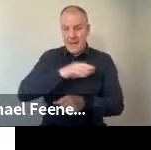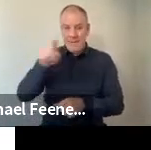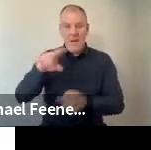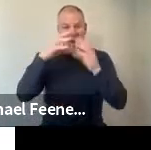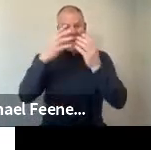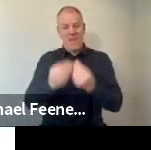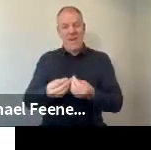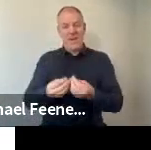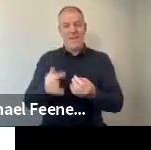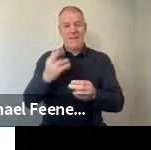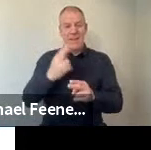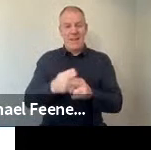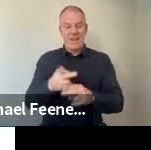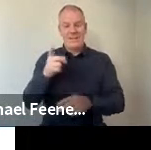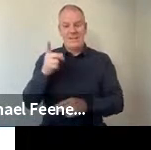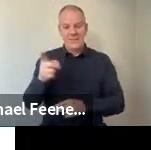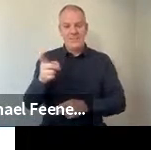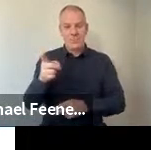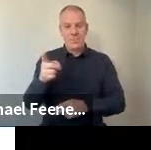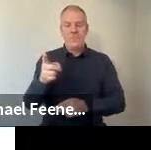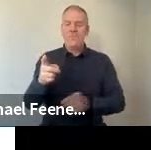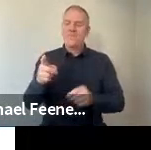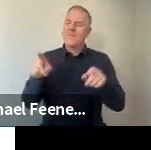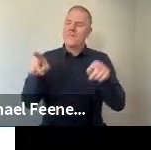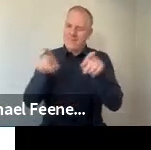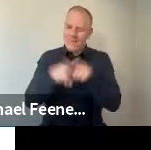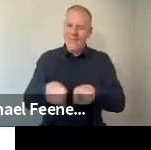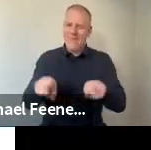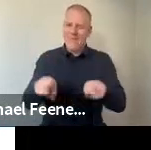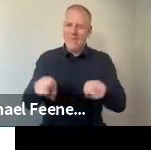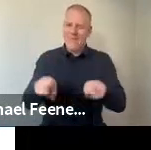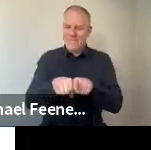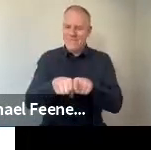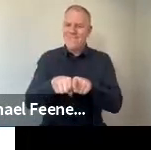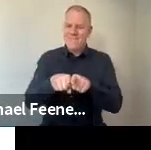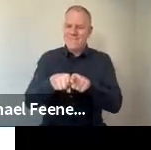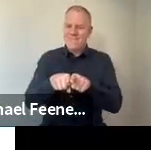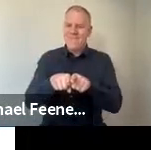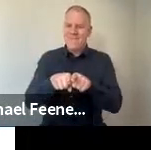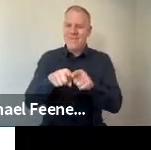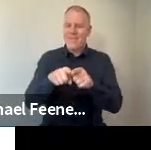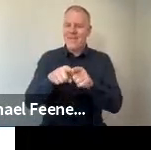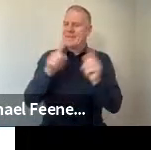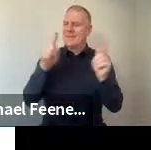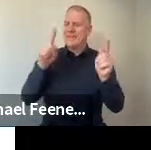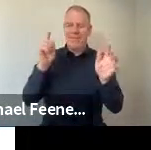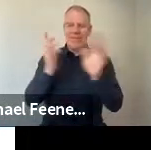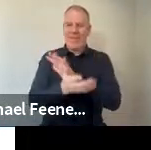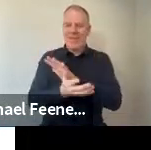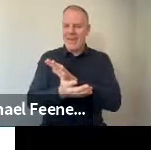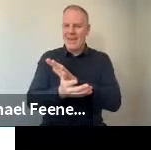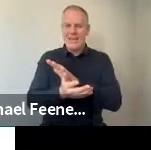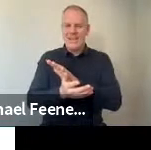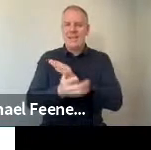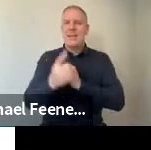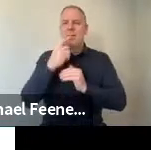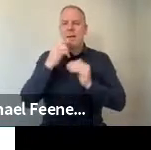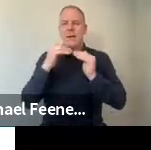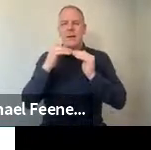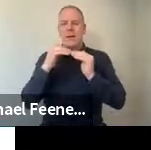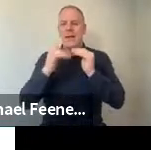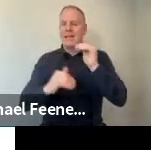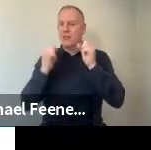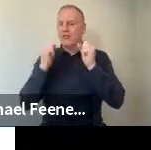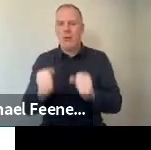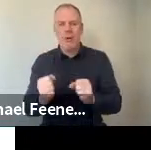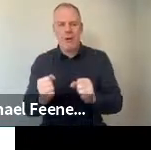what we found was there were similarly very positively skewed results, but a little bit less strong